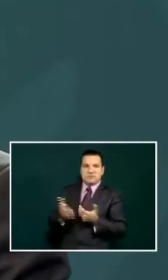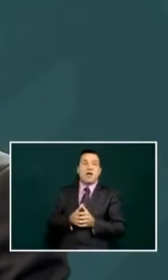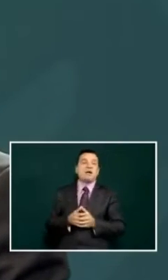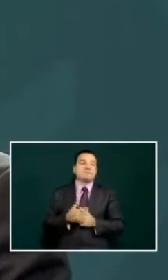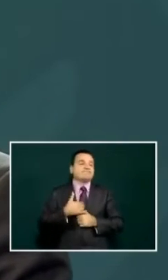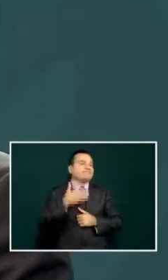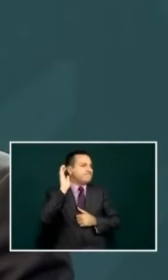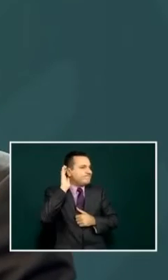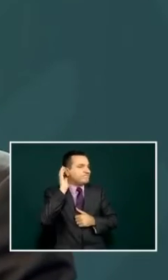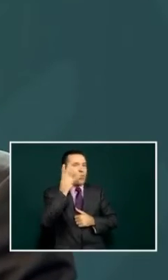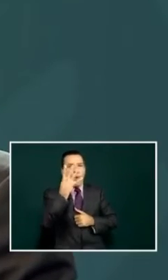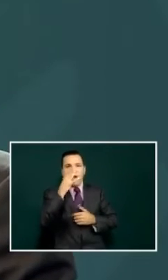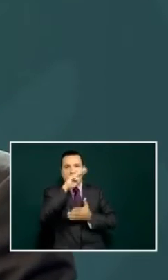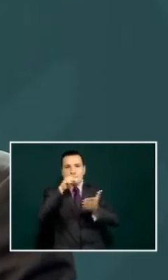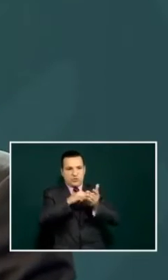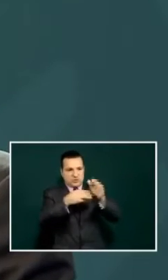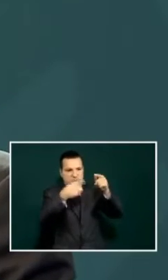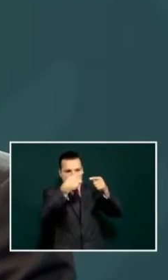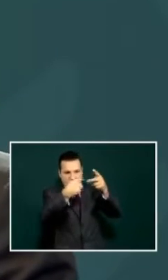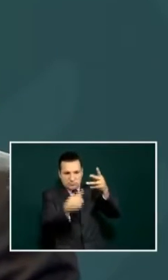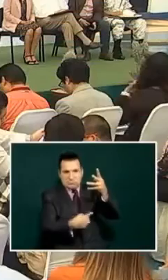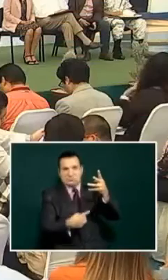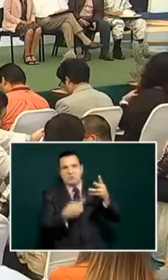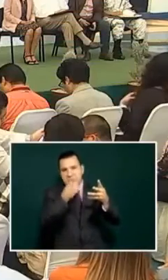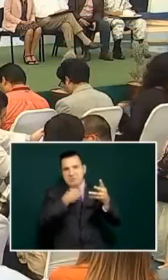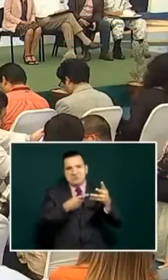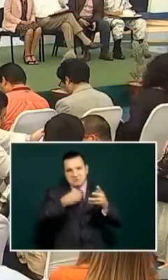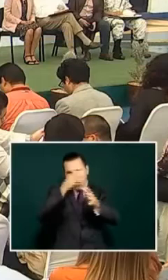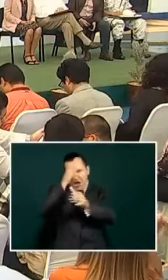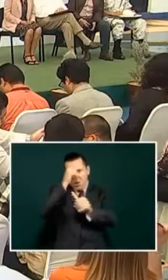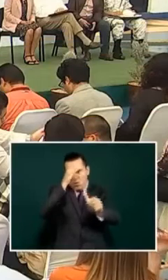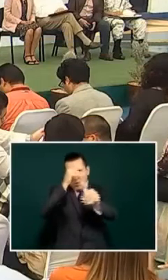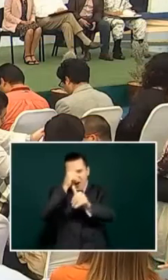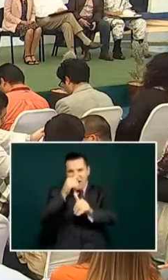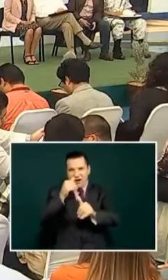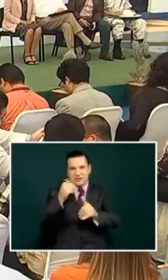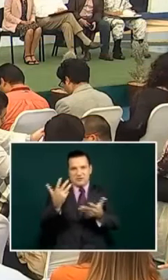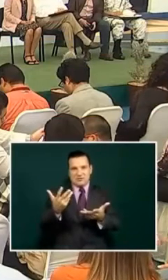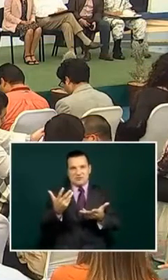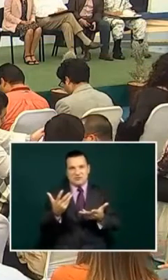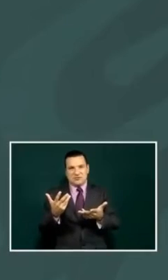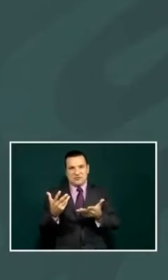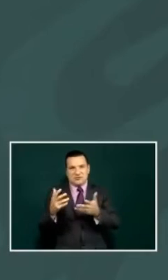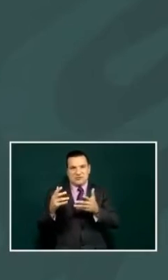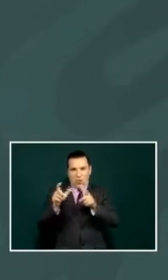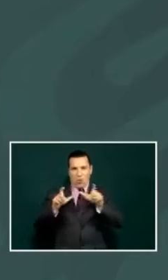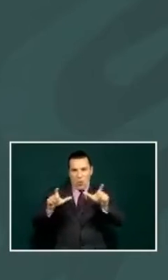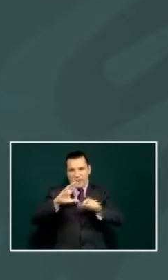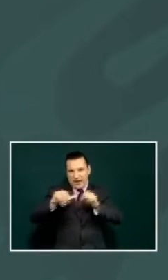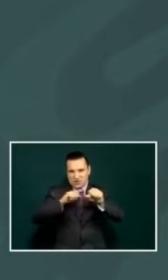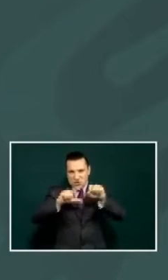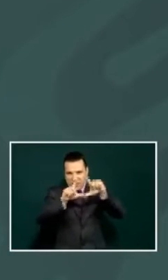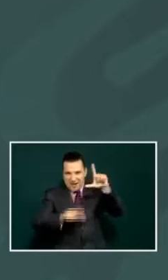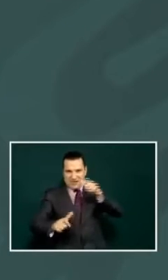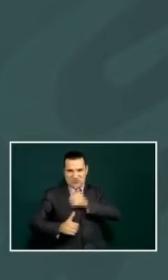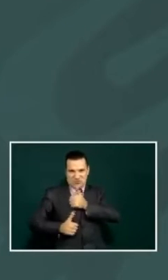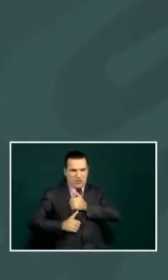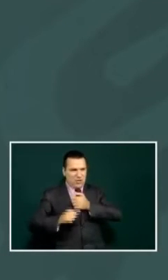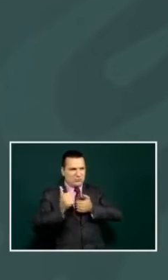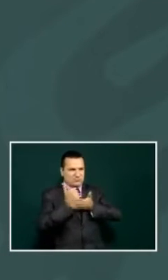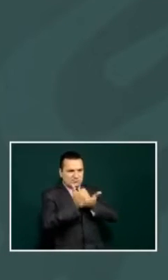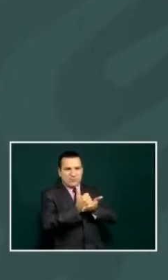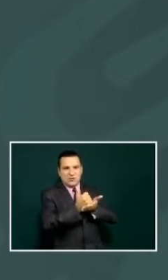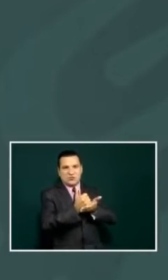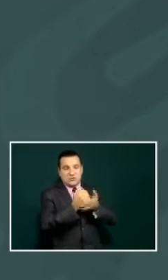where they have come to an agreement with the armed forces and they're helping with public